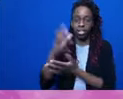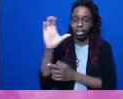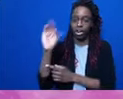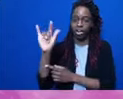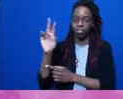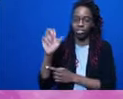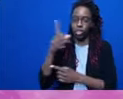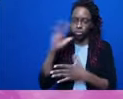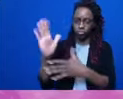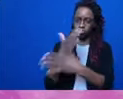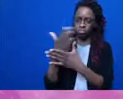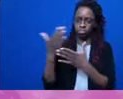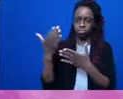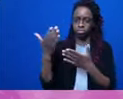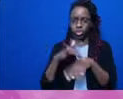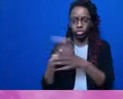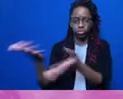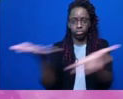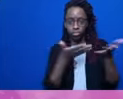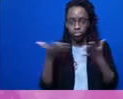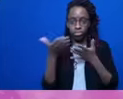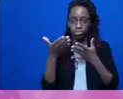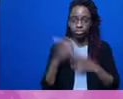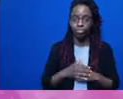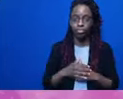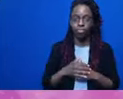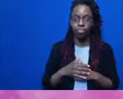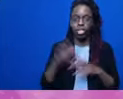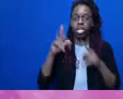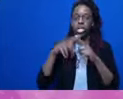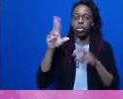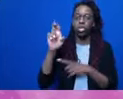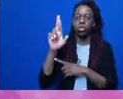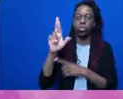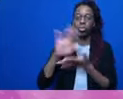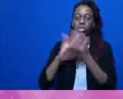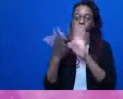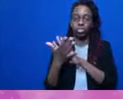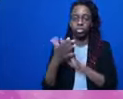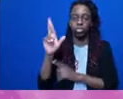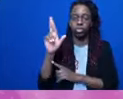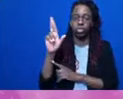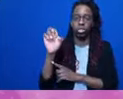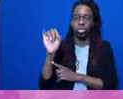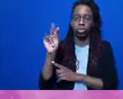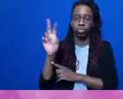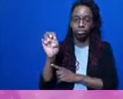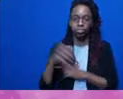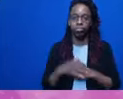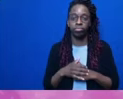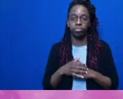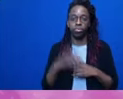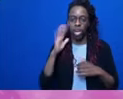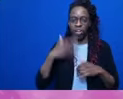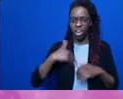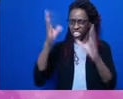And then we're going to have another session on May 27th. That'll be announced later. So we have an incredible team. Next